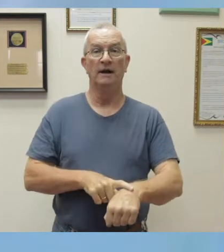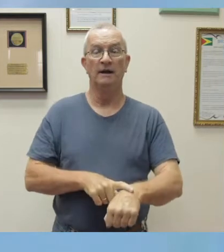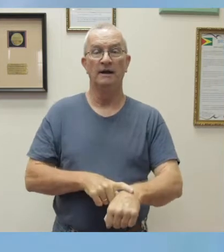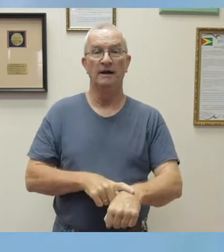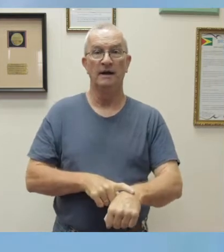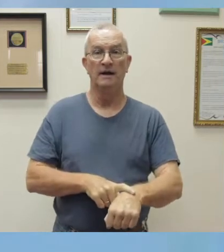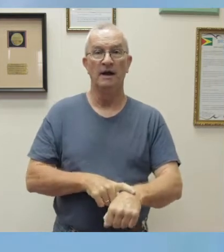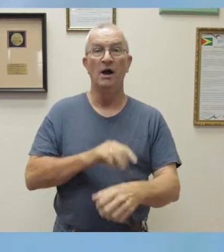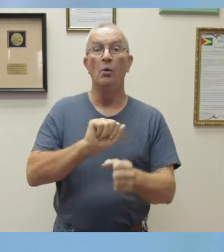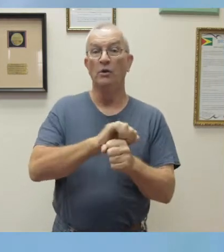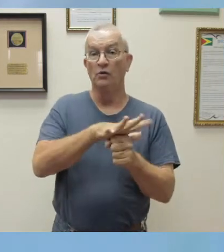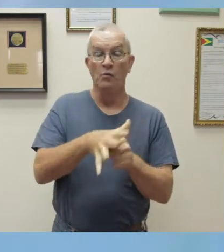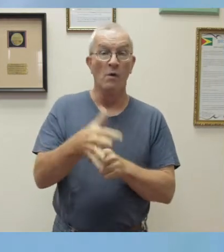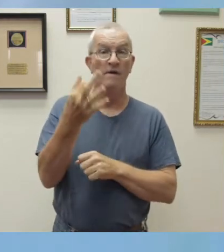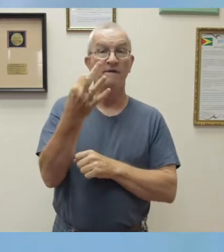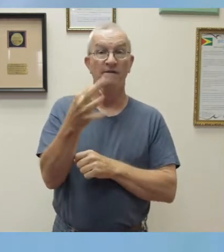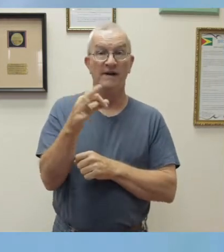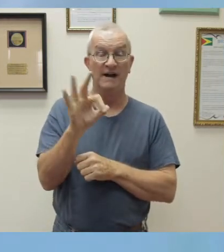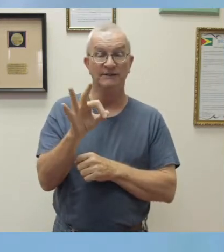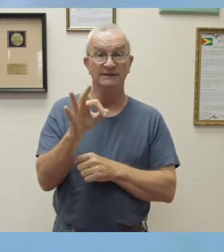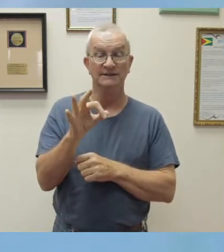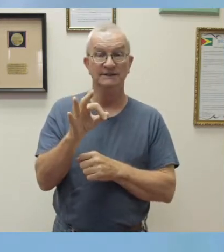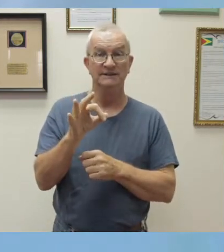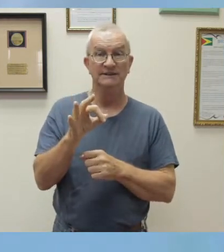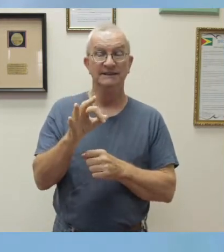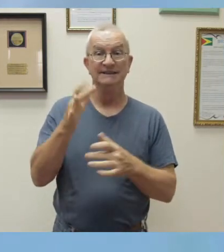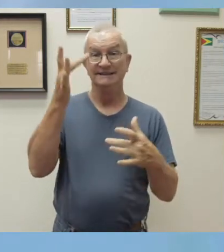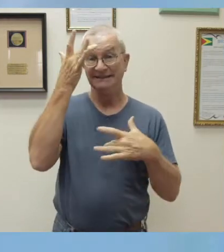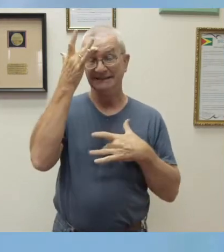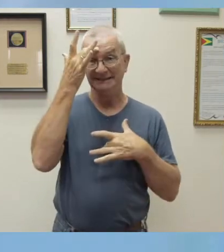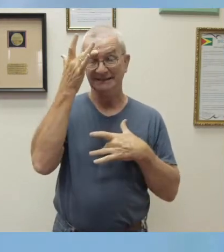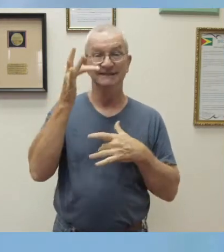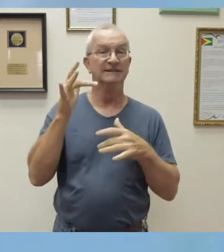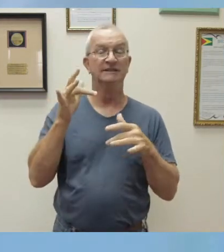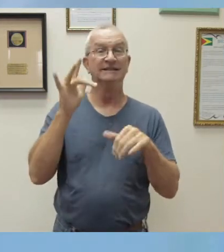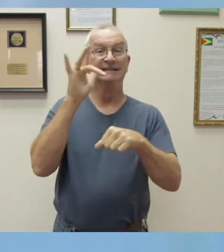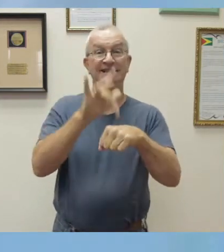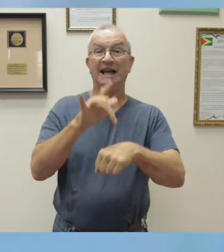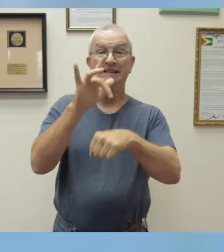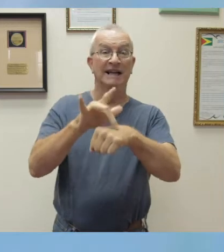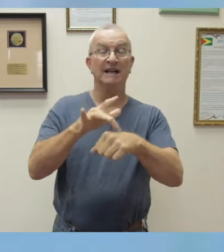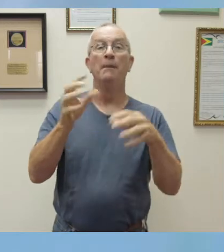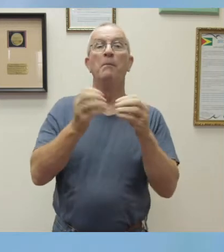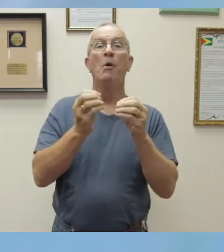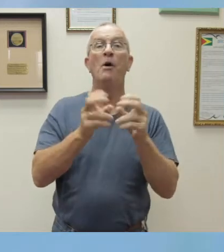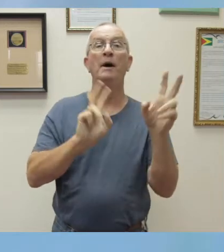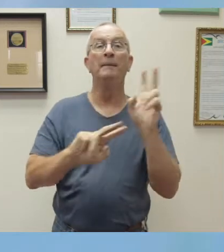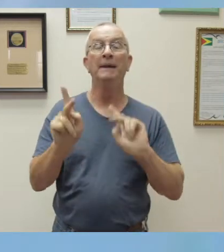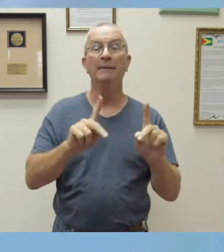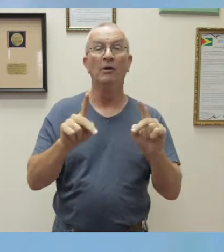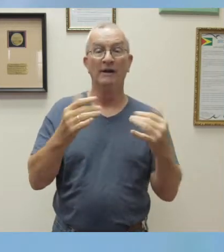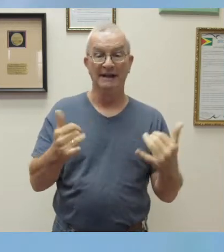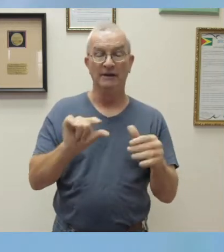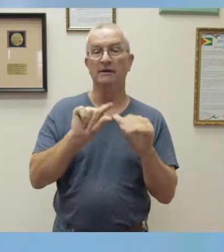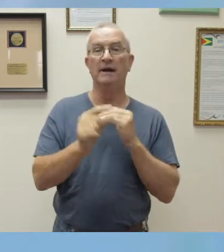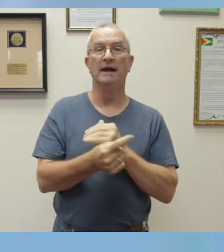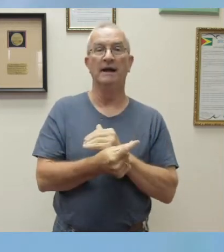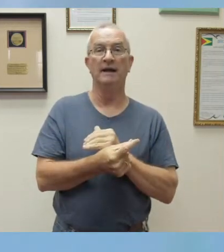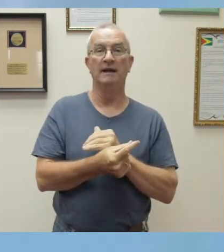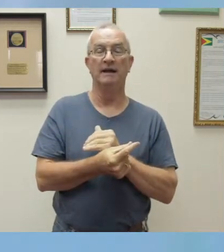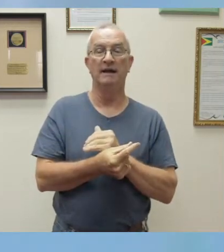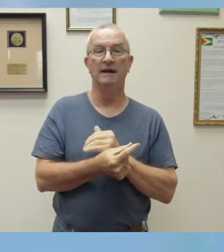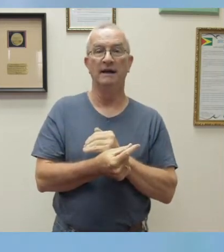disease is deepening its fans in our beloved country are